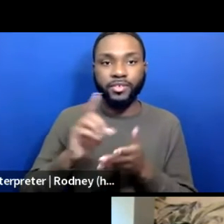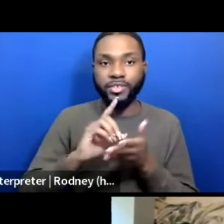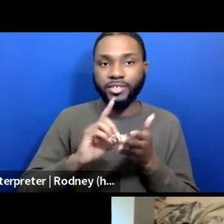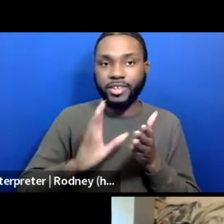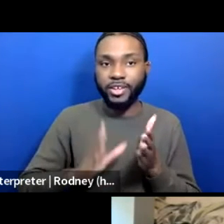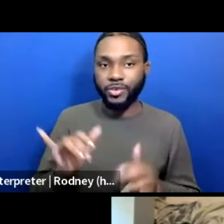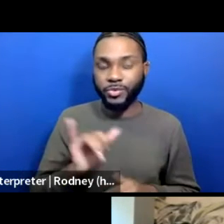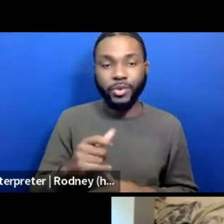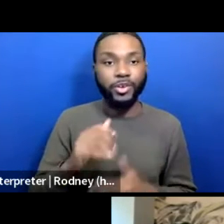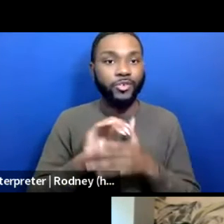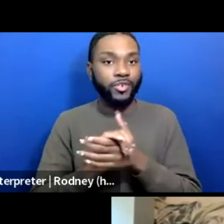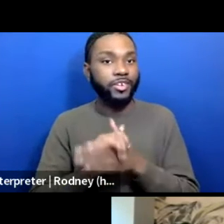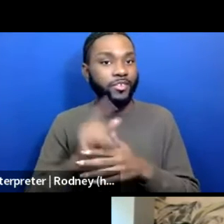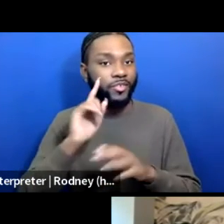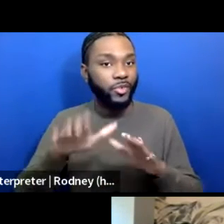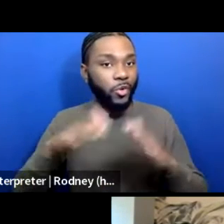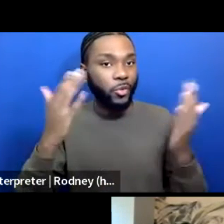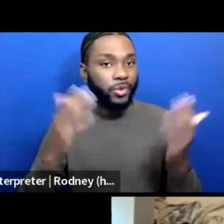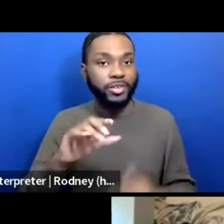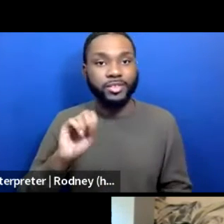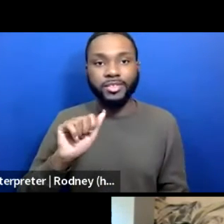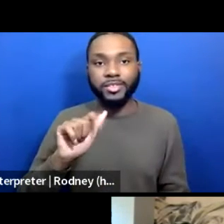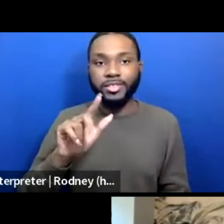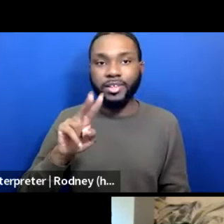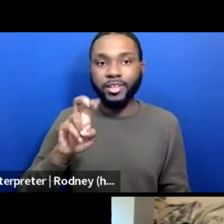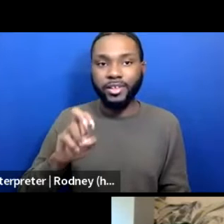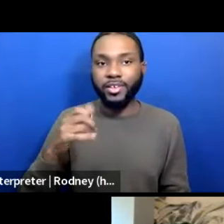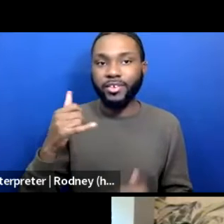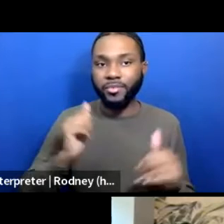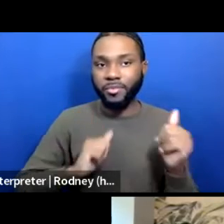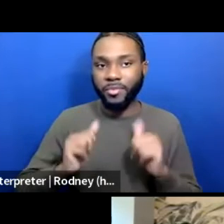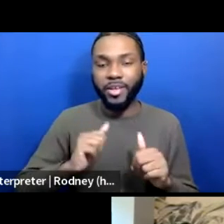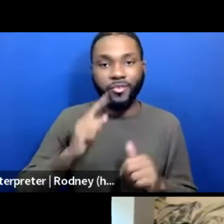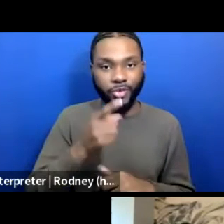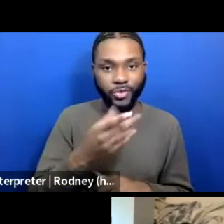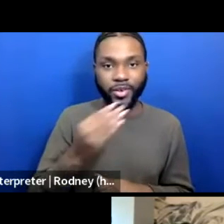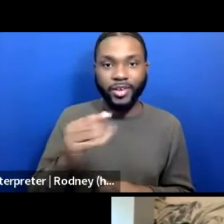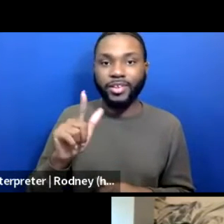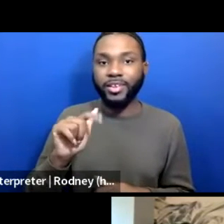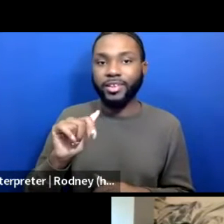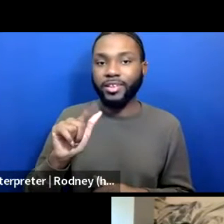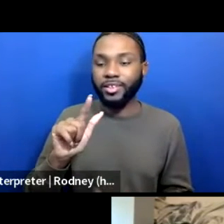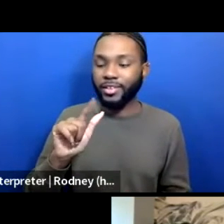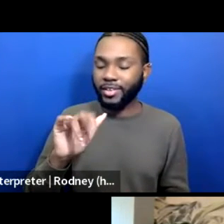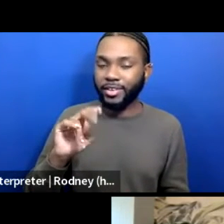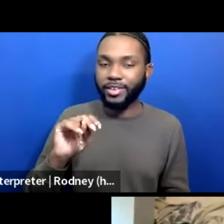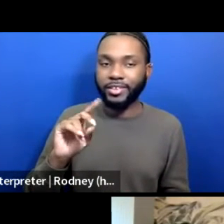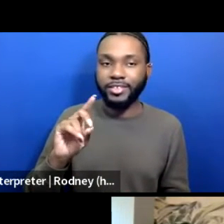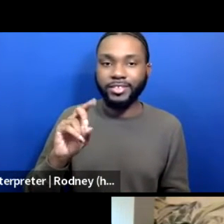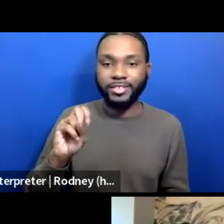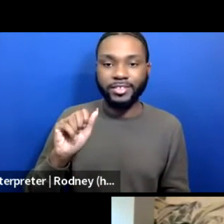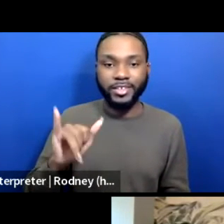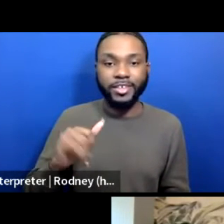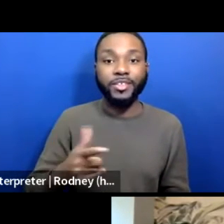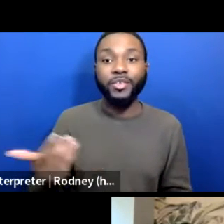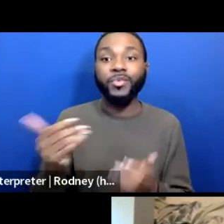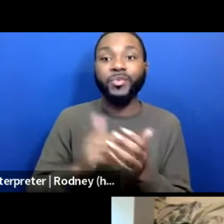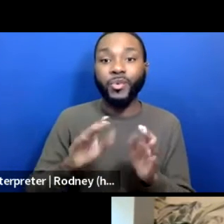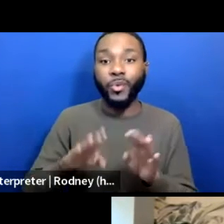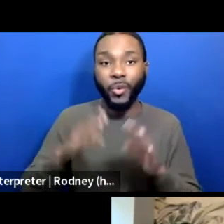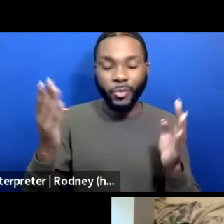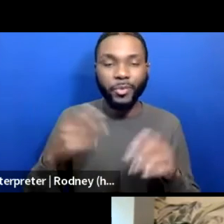on the opening of Slave Play recently, both you and Lindsay. The reopening, I should say.